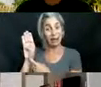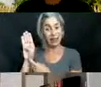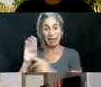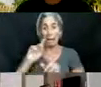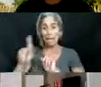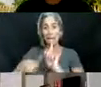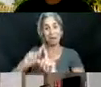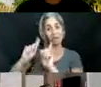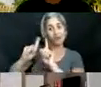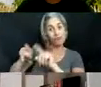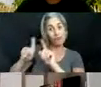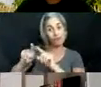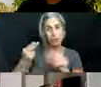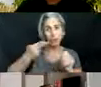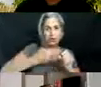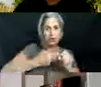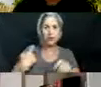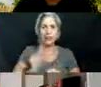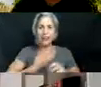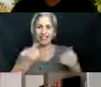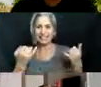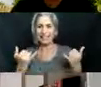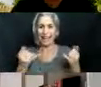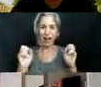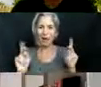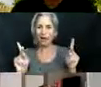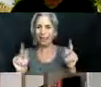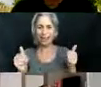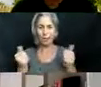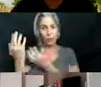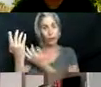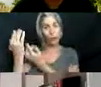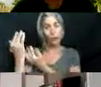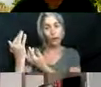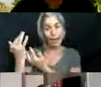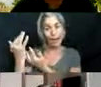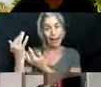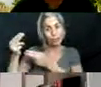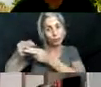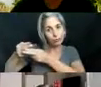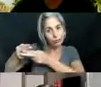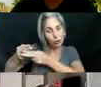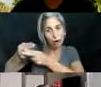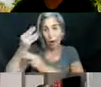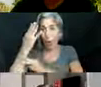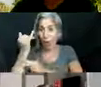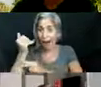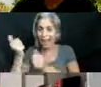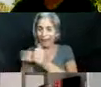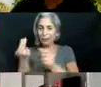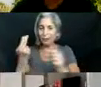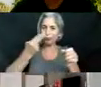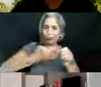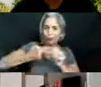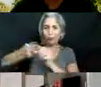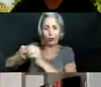start coming in so we'll give it a few seconds for everyone to come into the